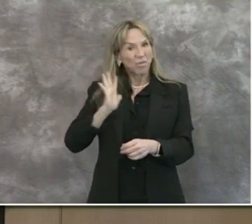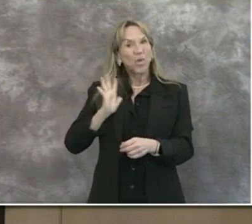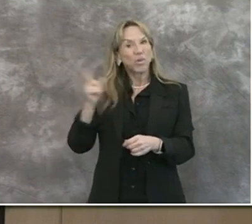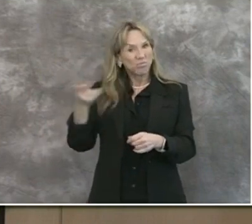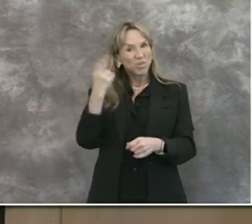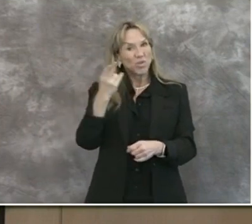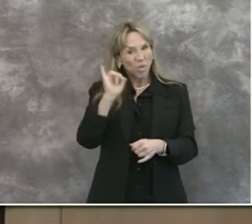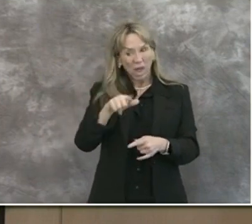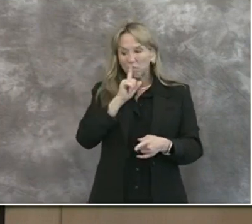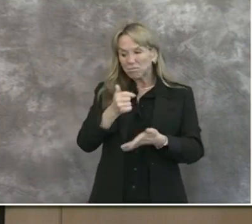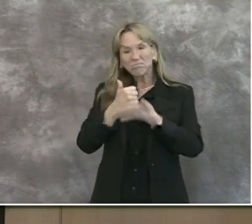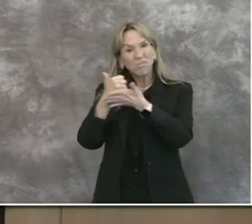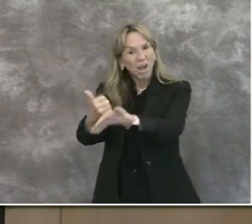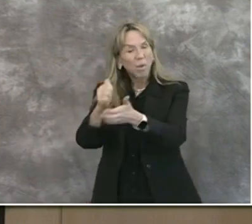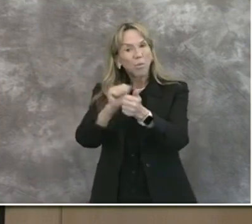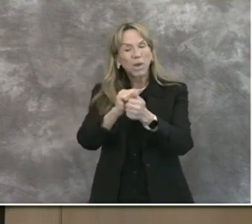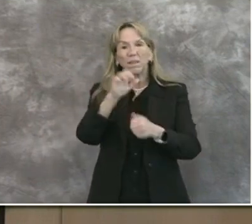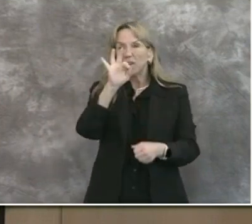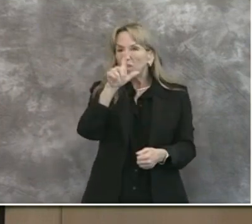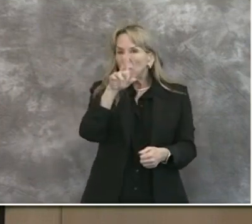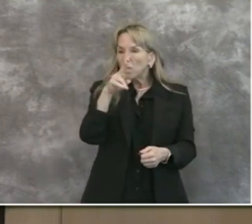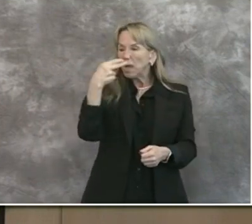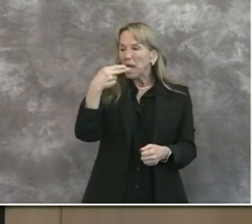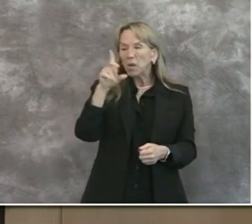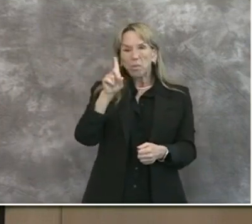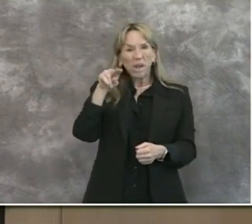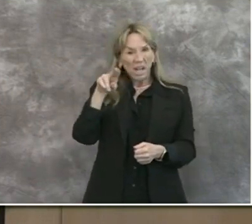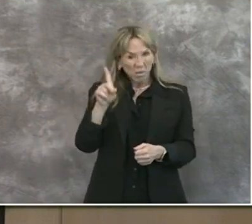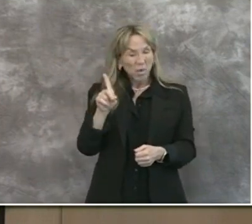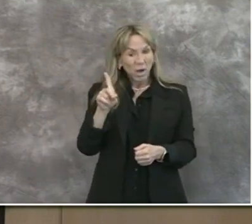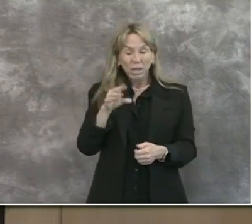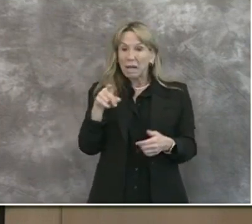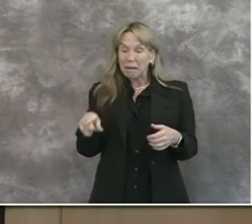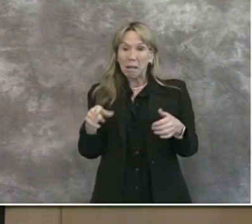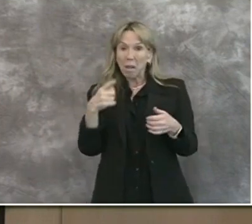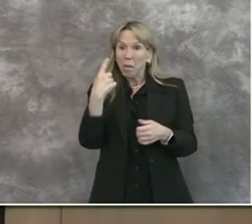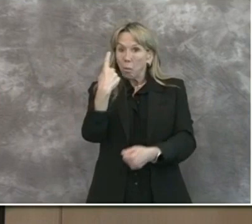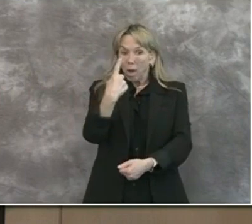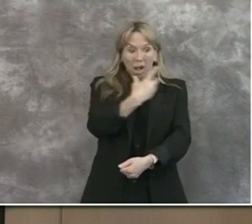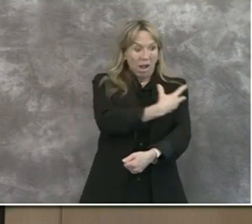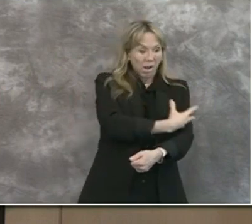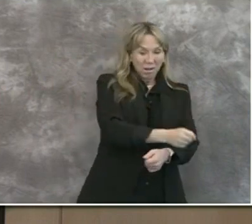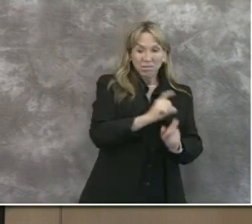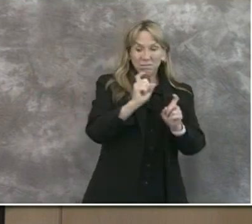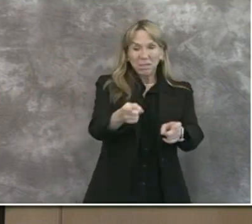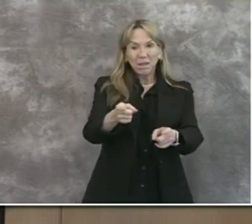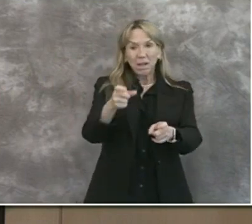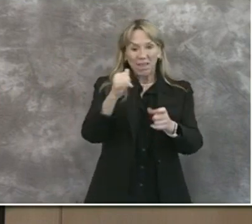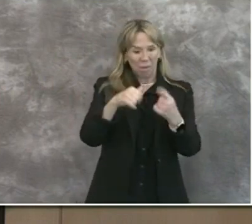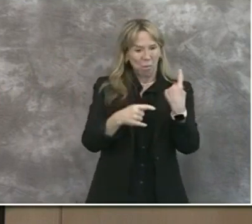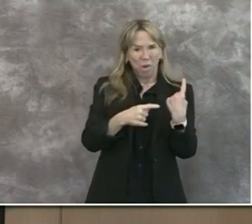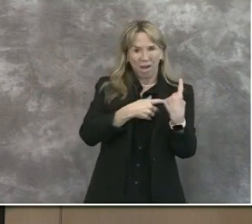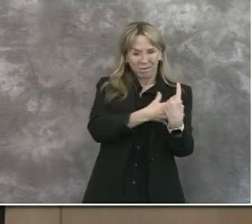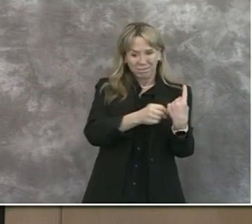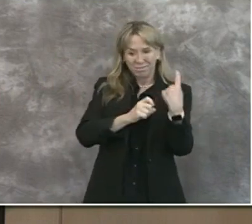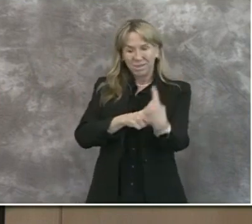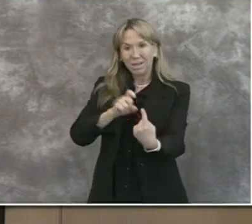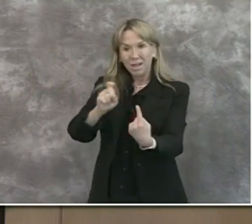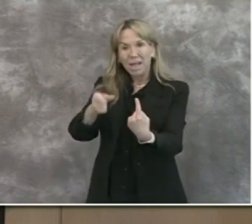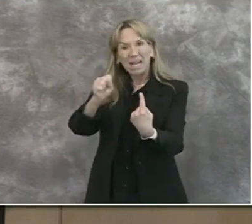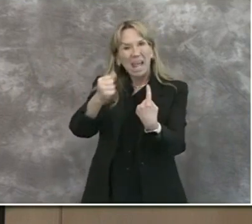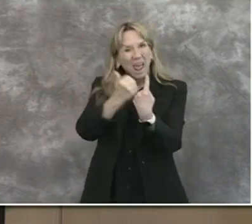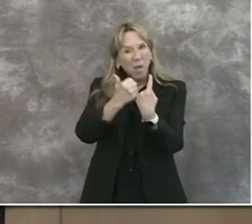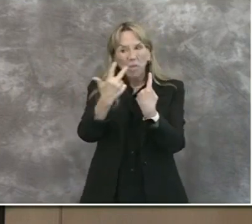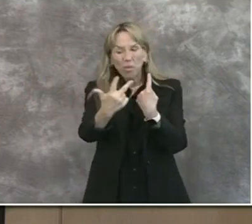Each plasma donation may be able to help as many as three or four people, so this effort will be critical to our campaign